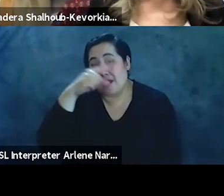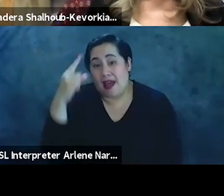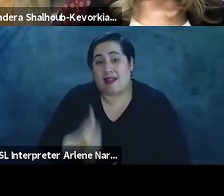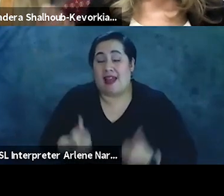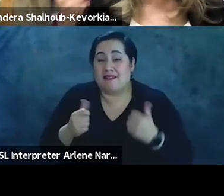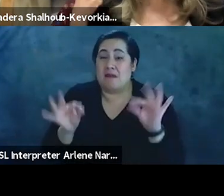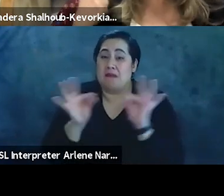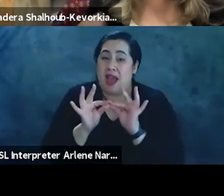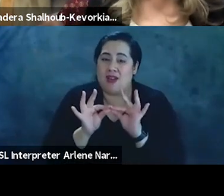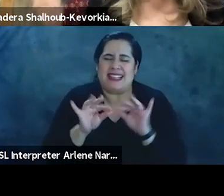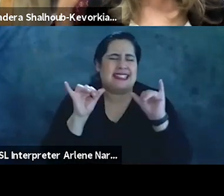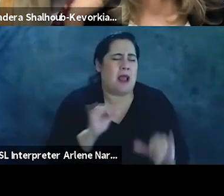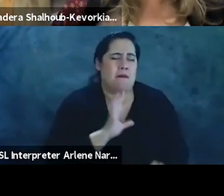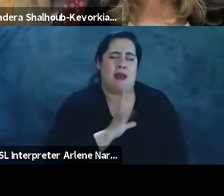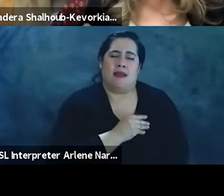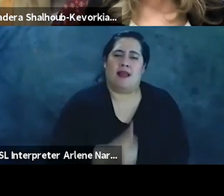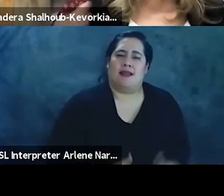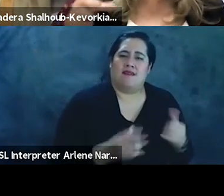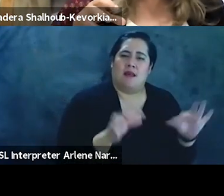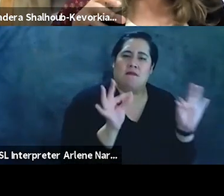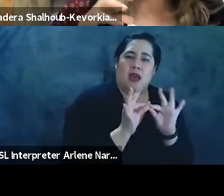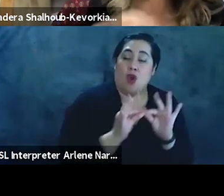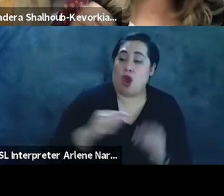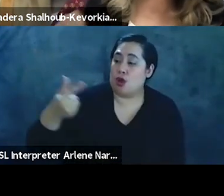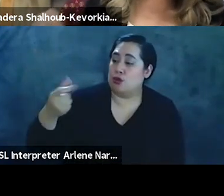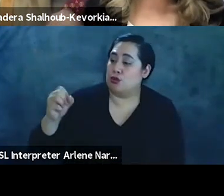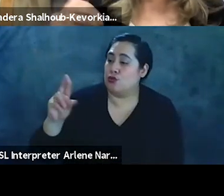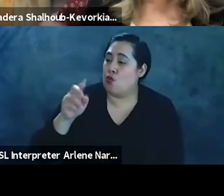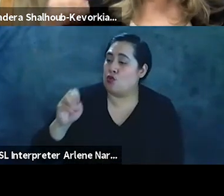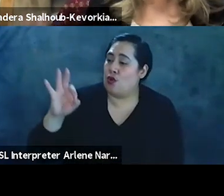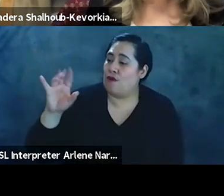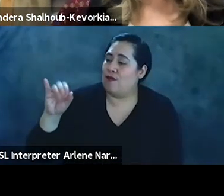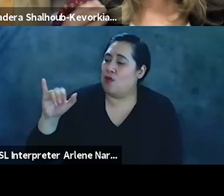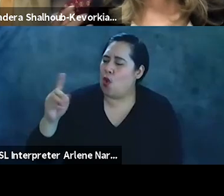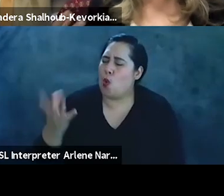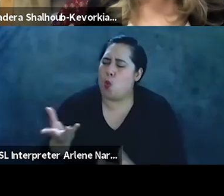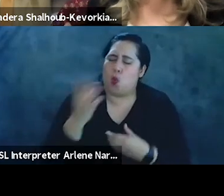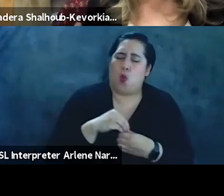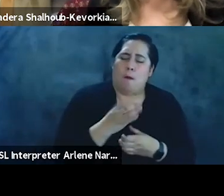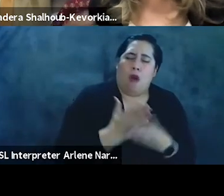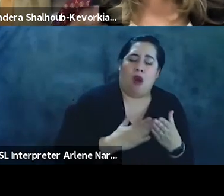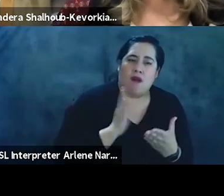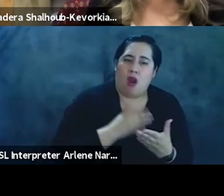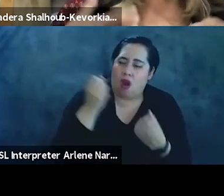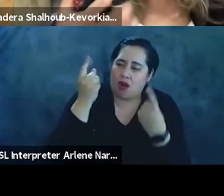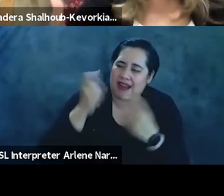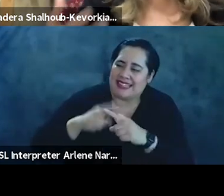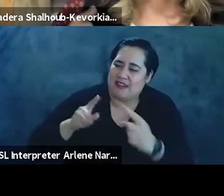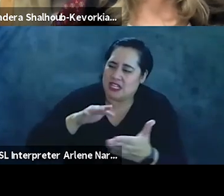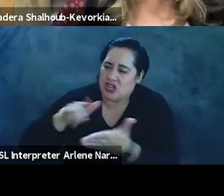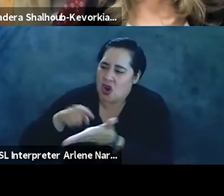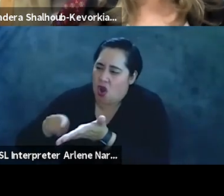palestine lives matter and george floyd is part of us and understanding and learning from different scholars is there